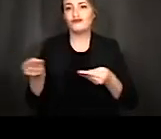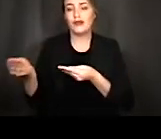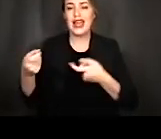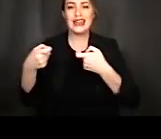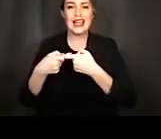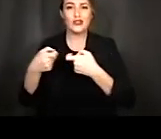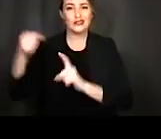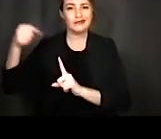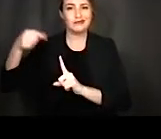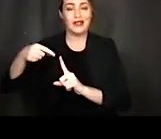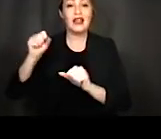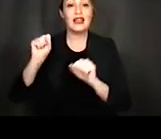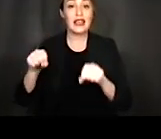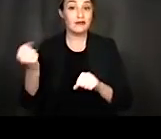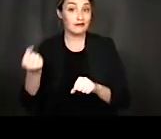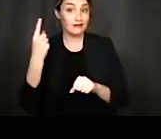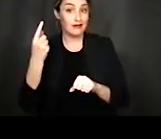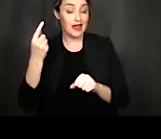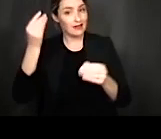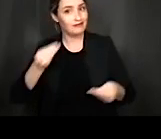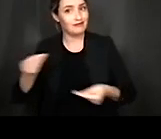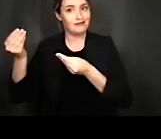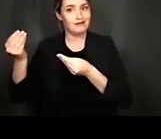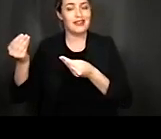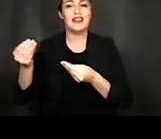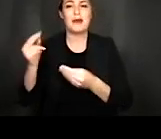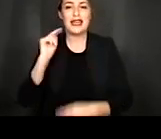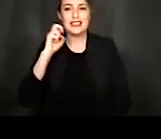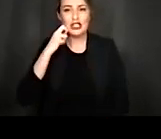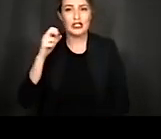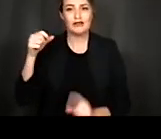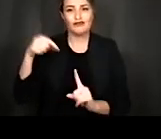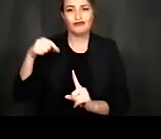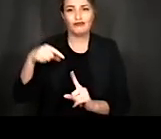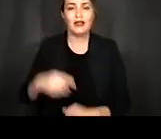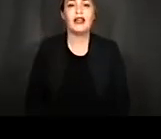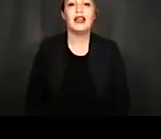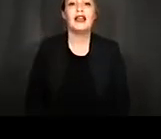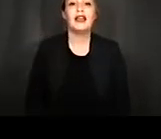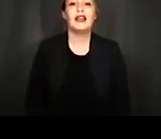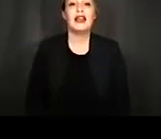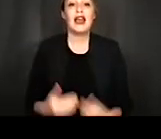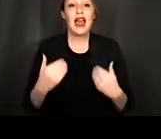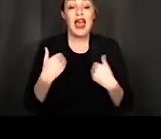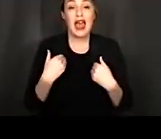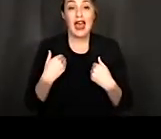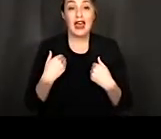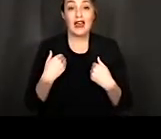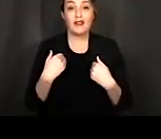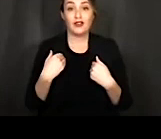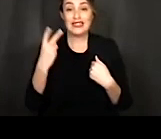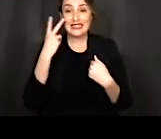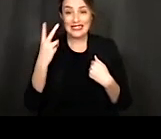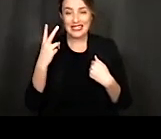signals that can be understood and transmitted onwards by neurons. So here we have a single cross-section through the